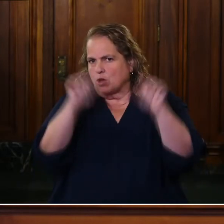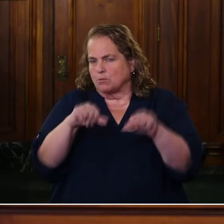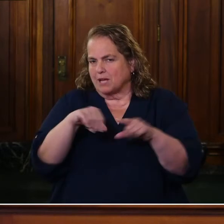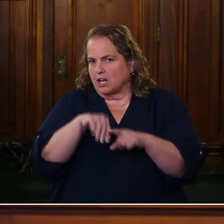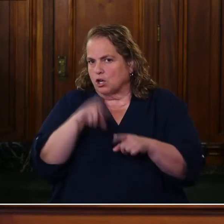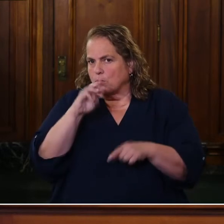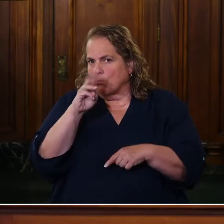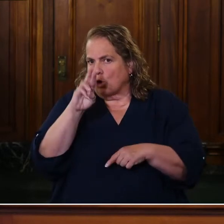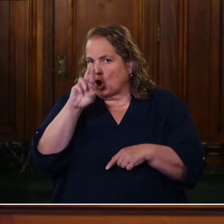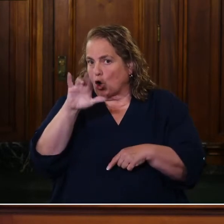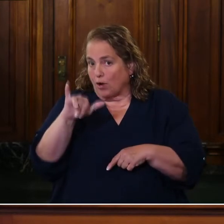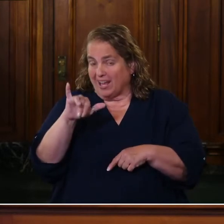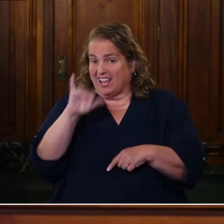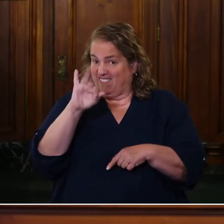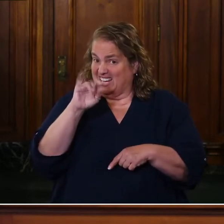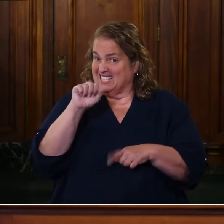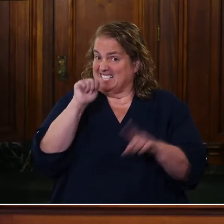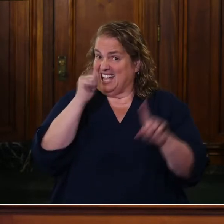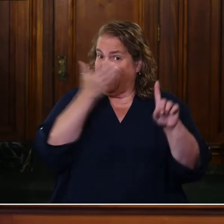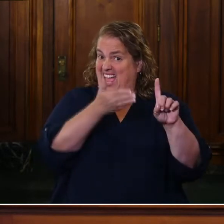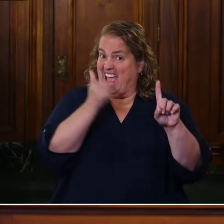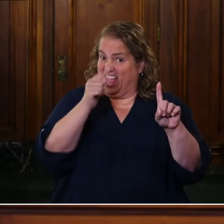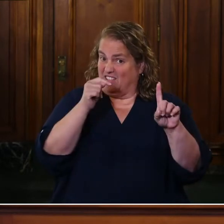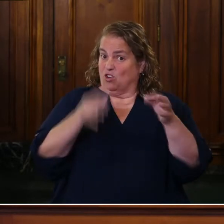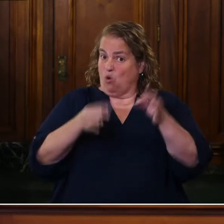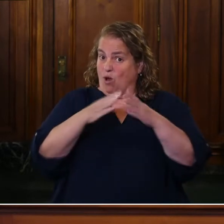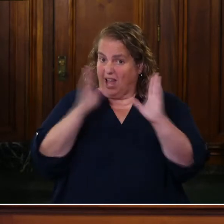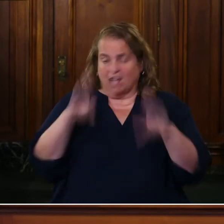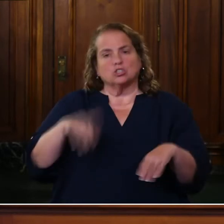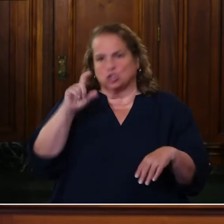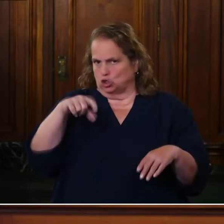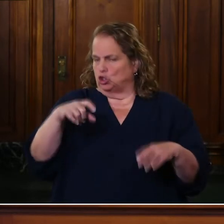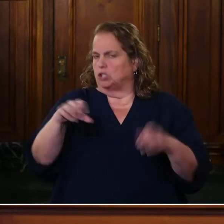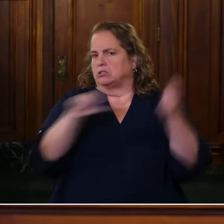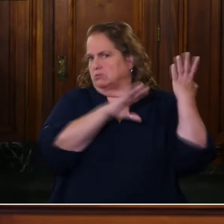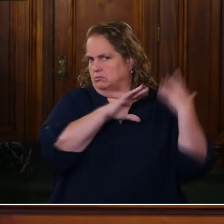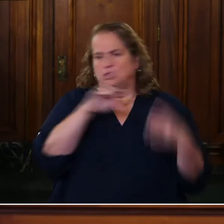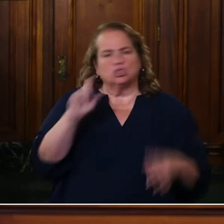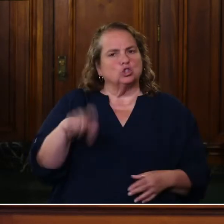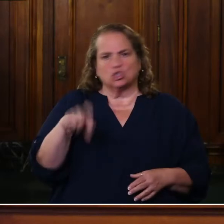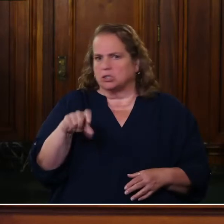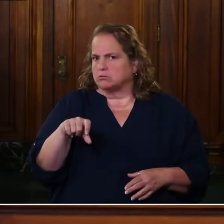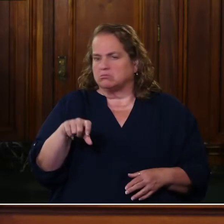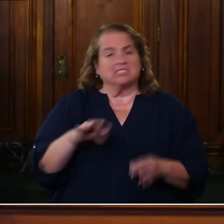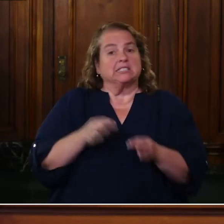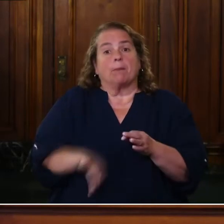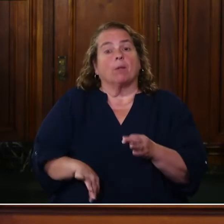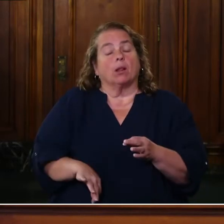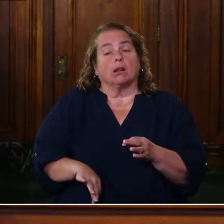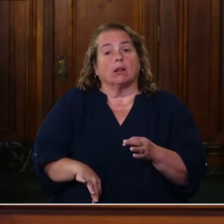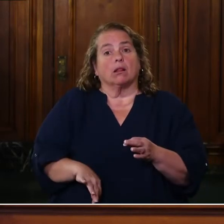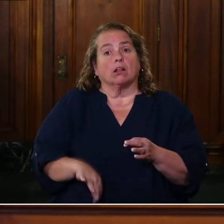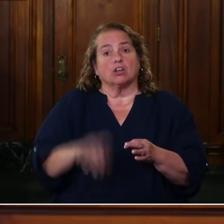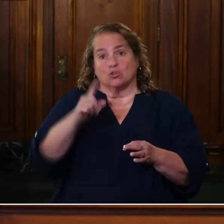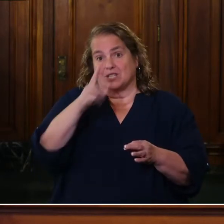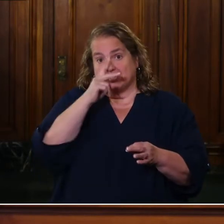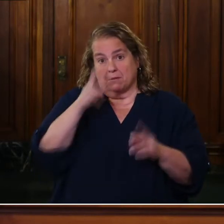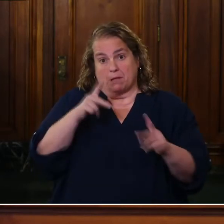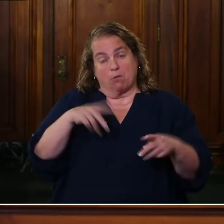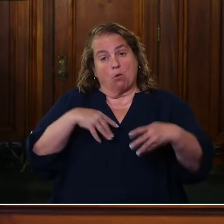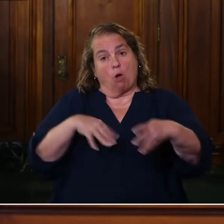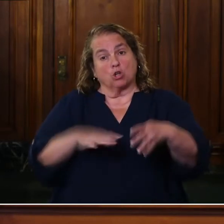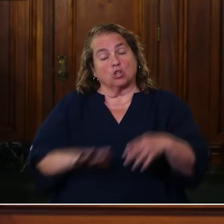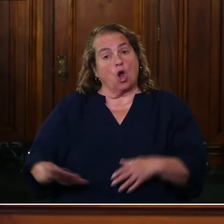but if it is at a courthouse, it ought to come down. That's simple. And you know what? You're seeing people march all over